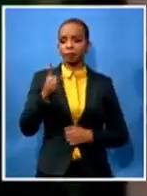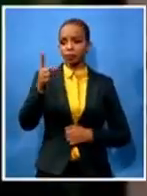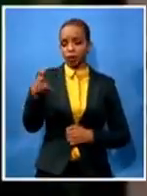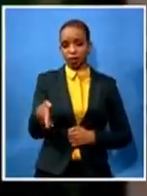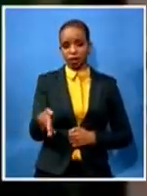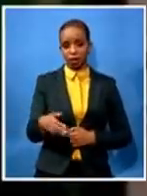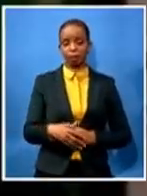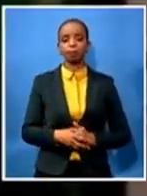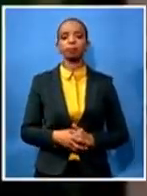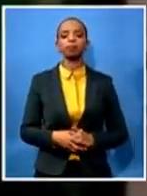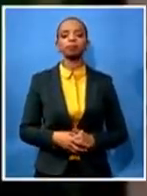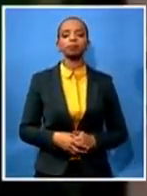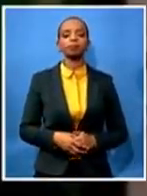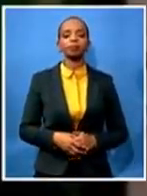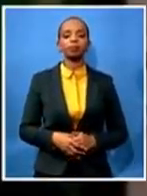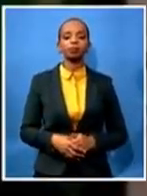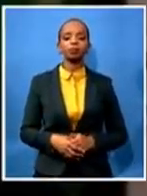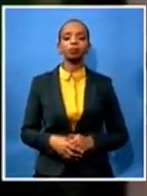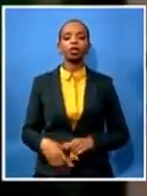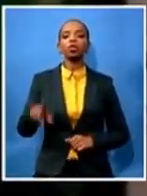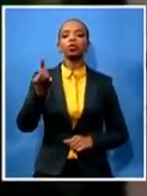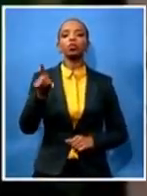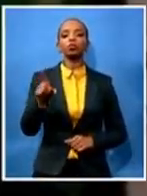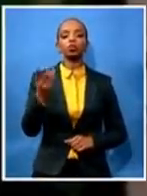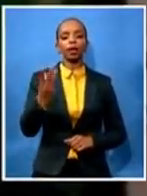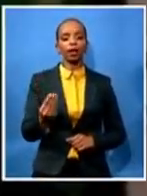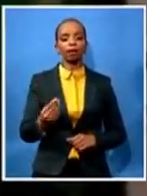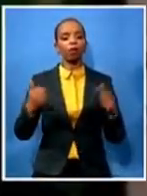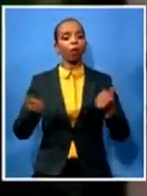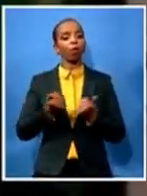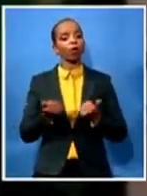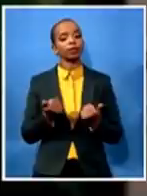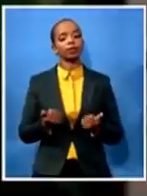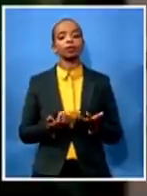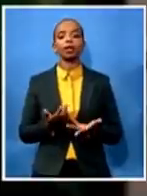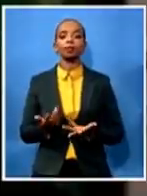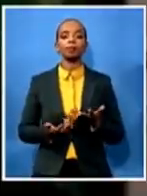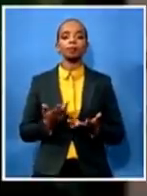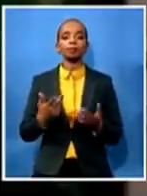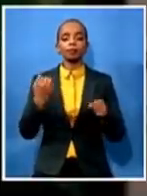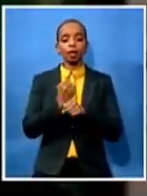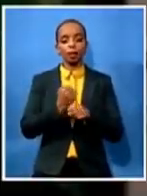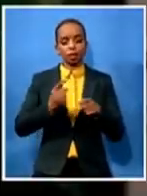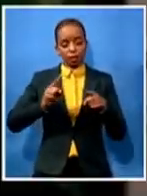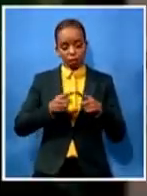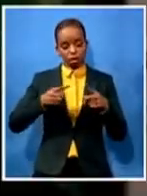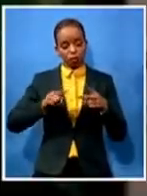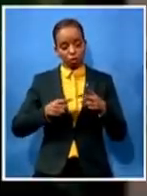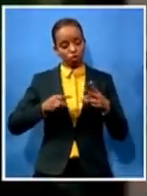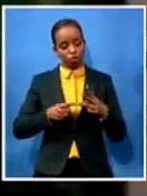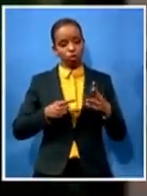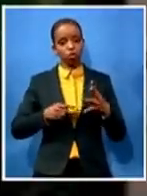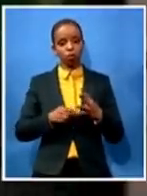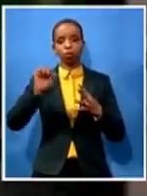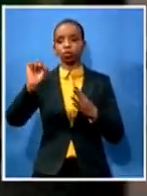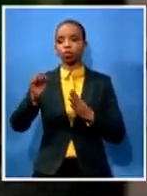um made certain points about your side of the story i think we'll take